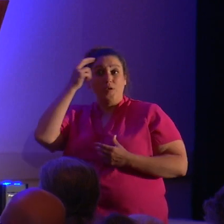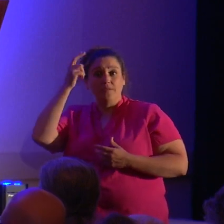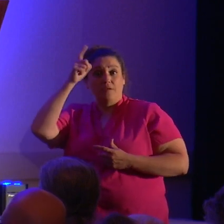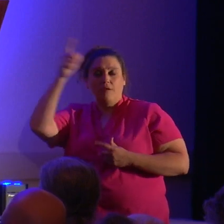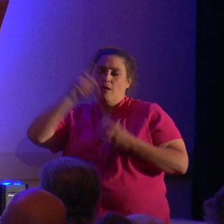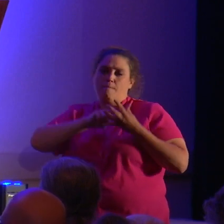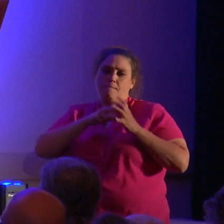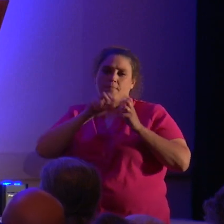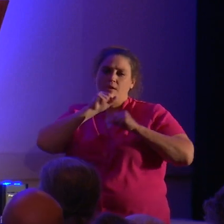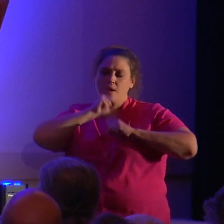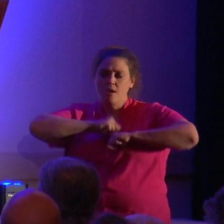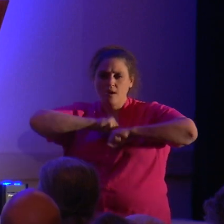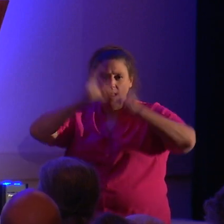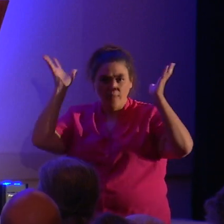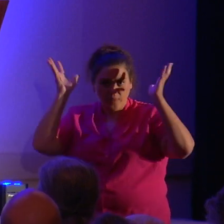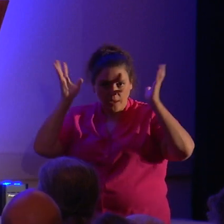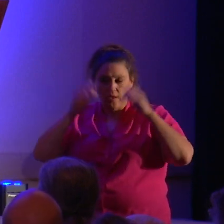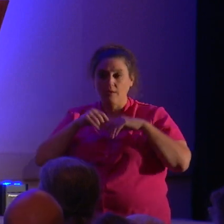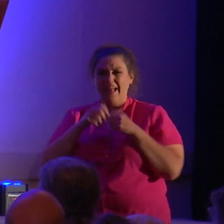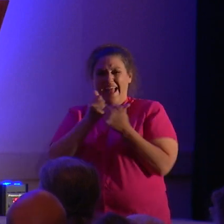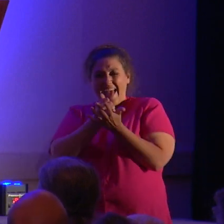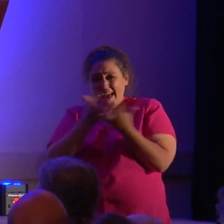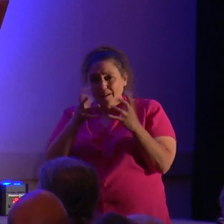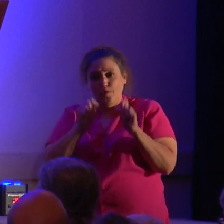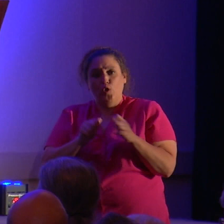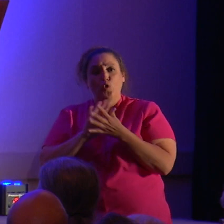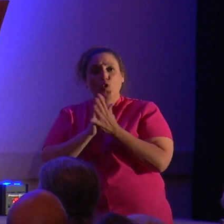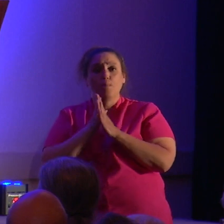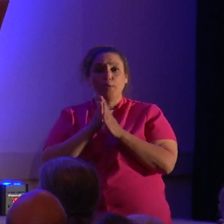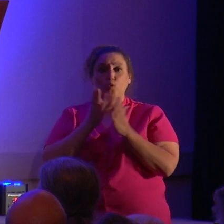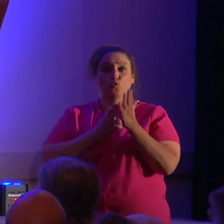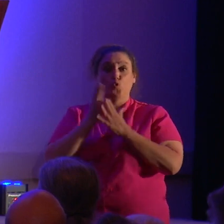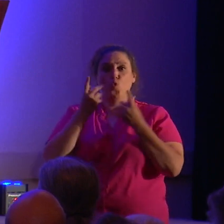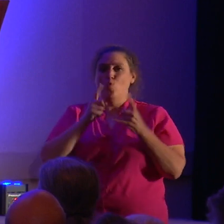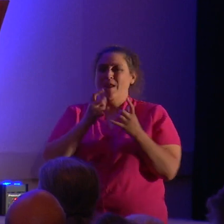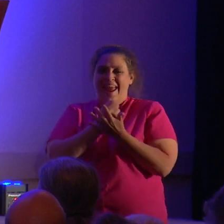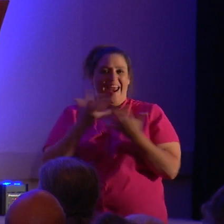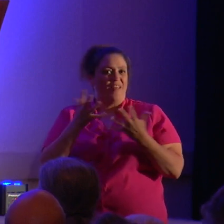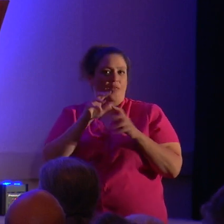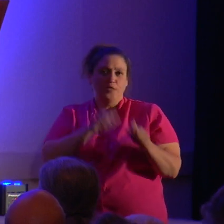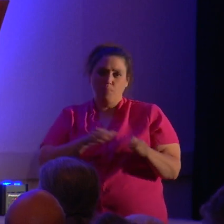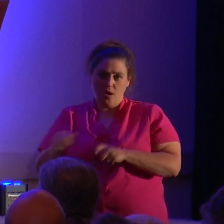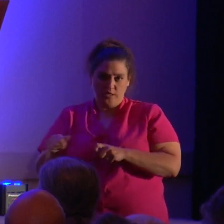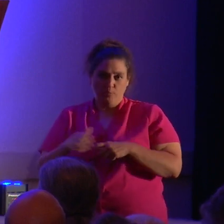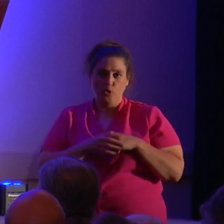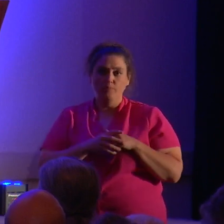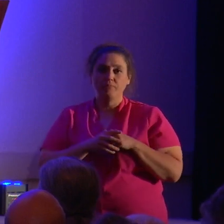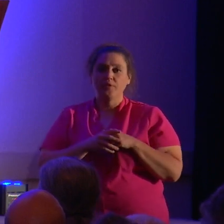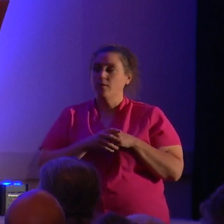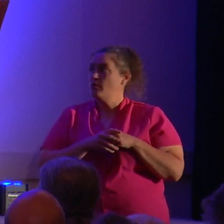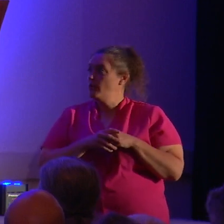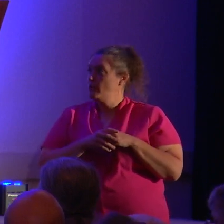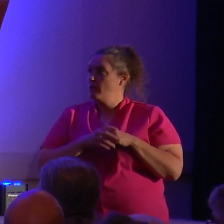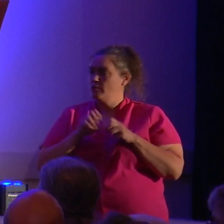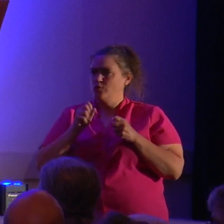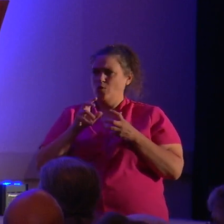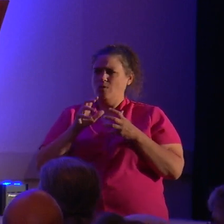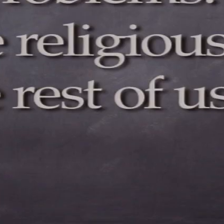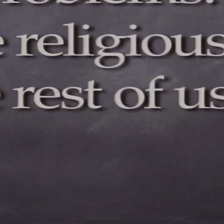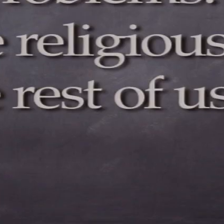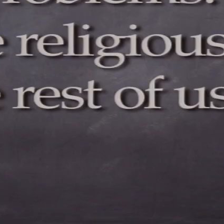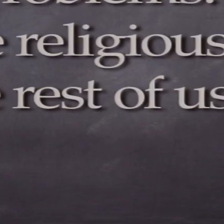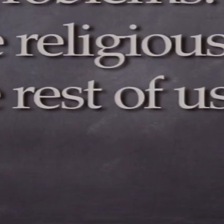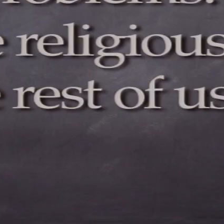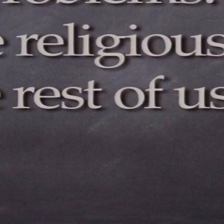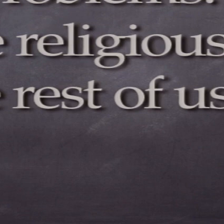nothing. Anything could be true when anything is possible. So talk about counterintuitive, okay?